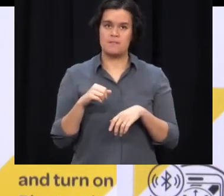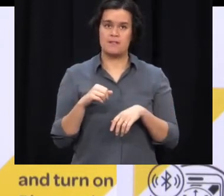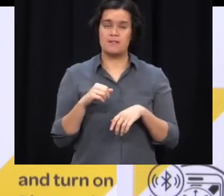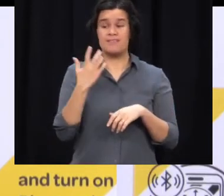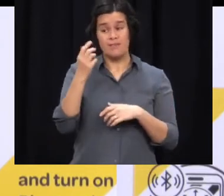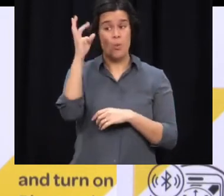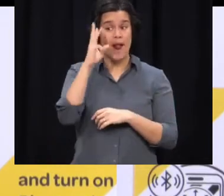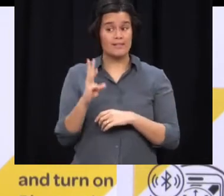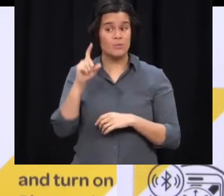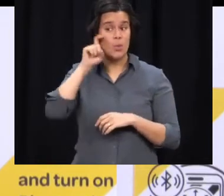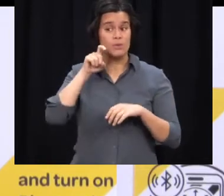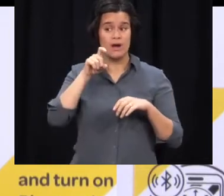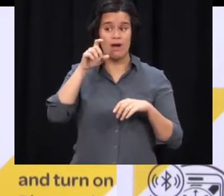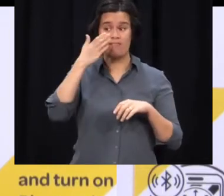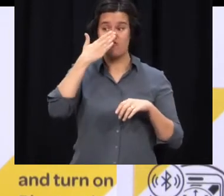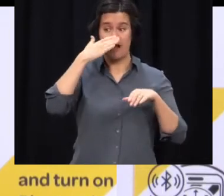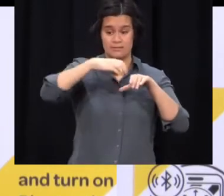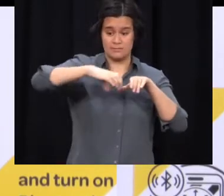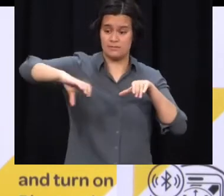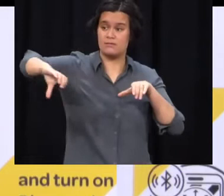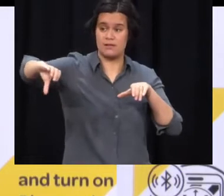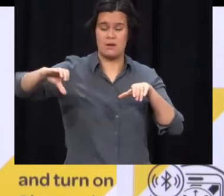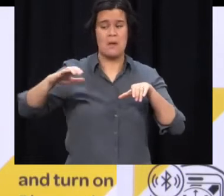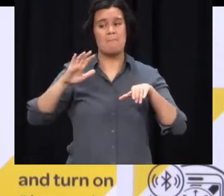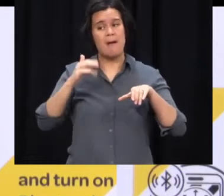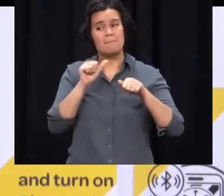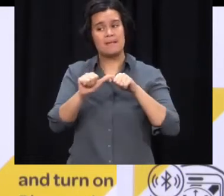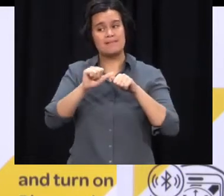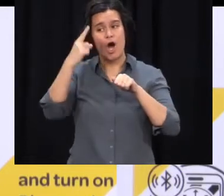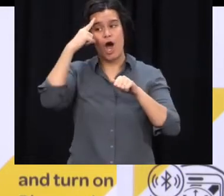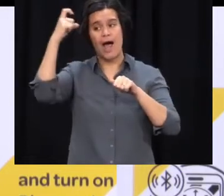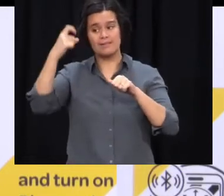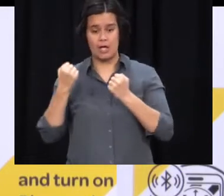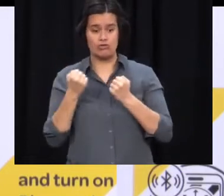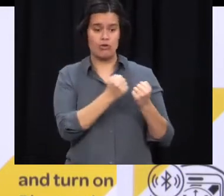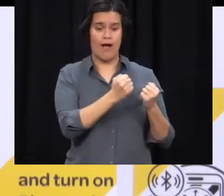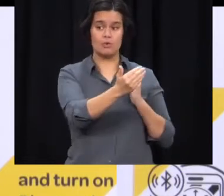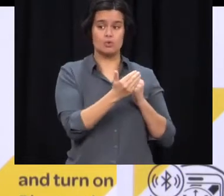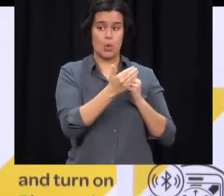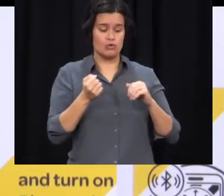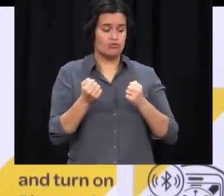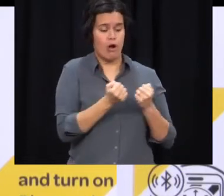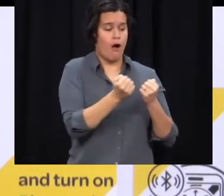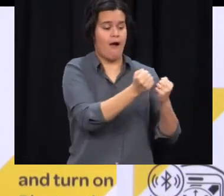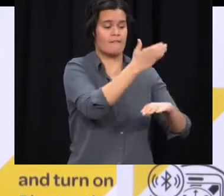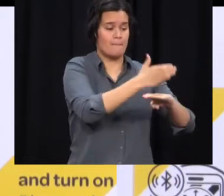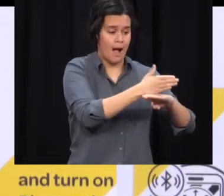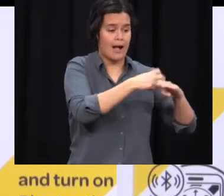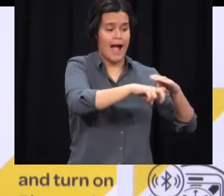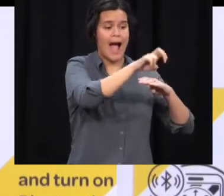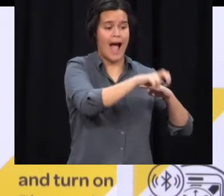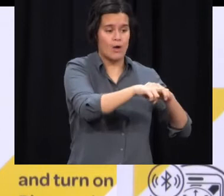to get to somewhere where they can be further away from other people. Key things, wear a mask if you just can't get away from being around other people.